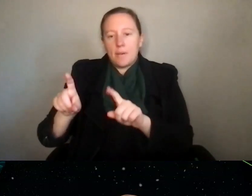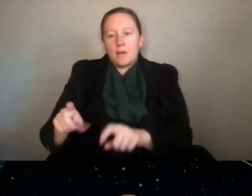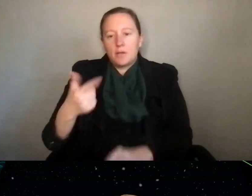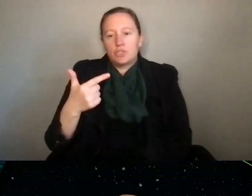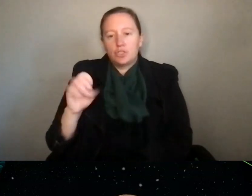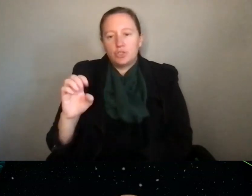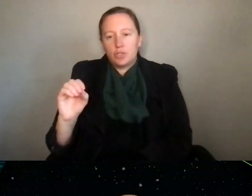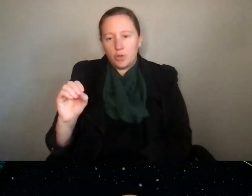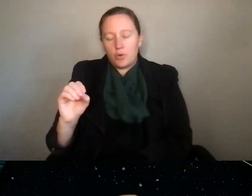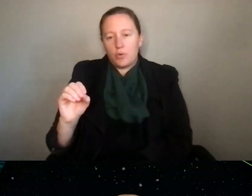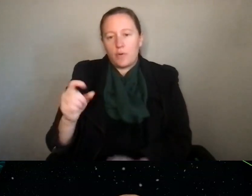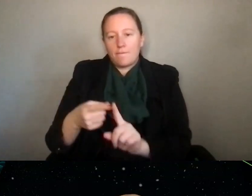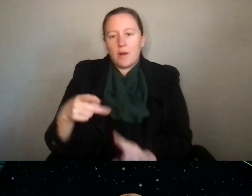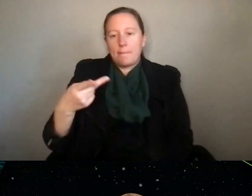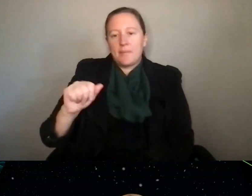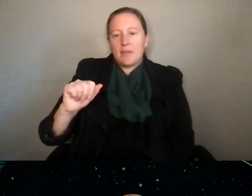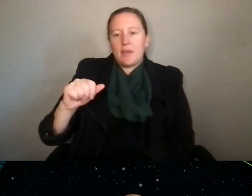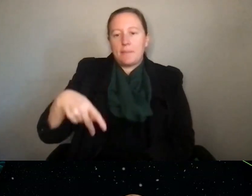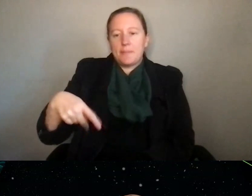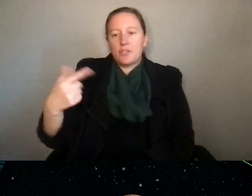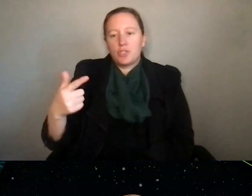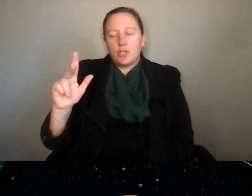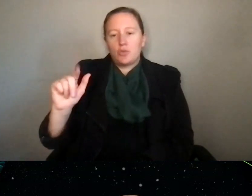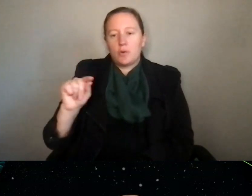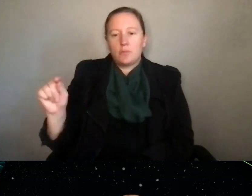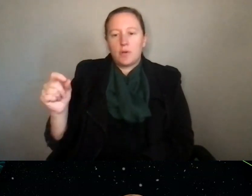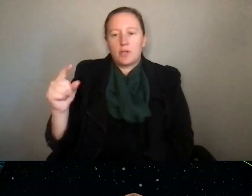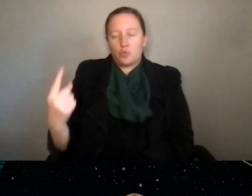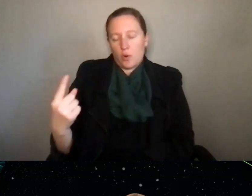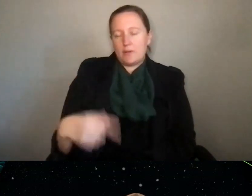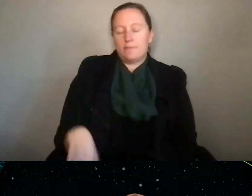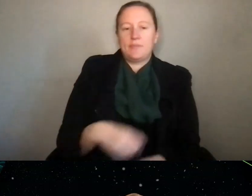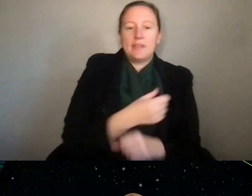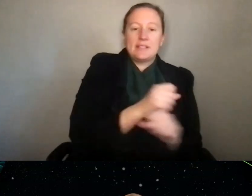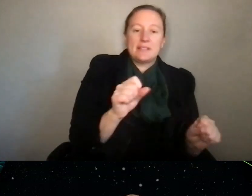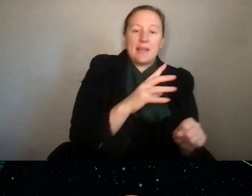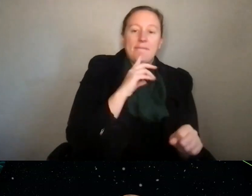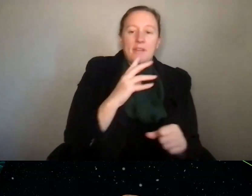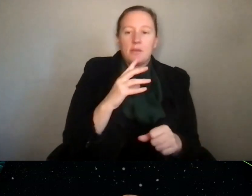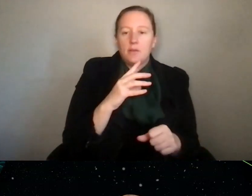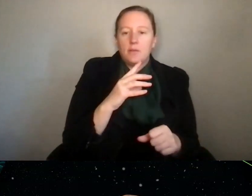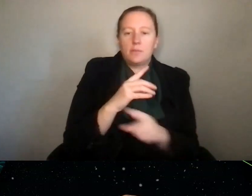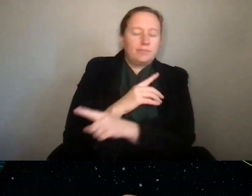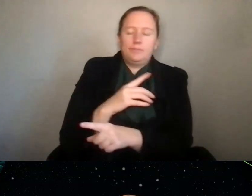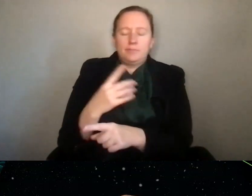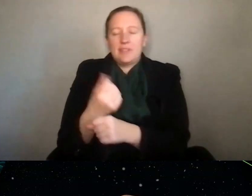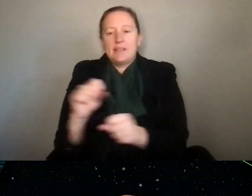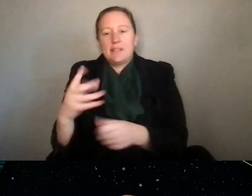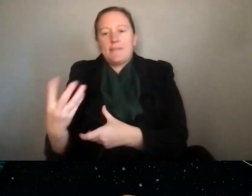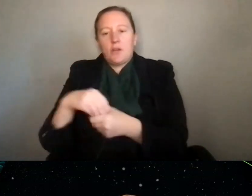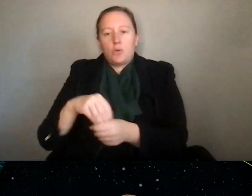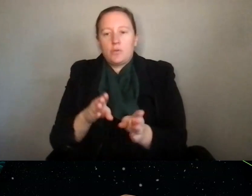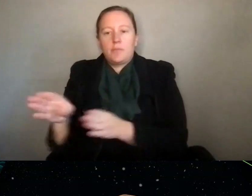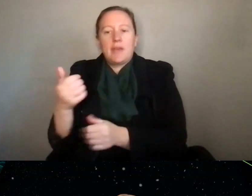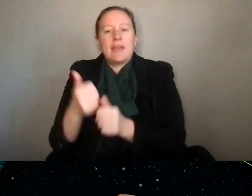23-1? Yes. Yes. So the safe and inclusive plan is required for anyone doing off campus research